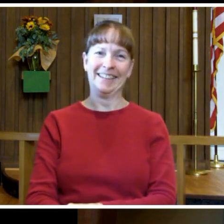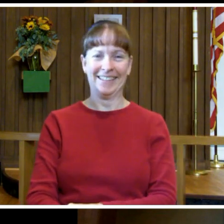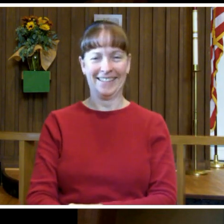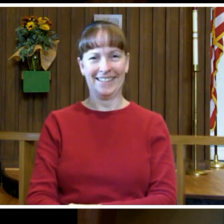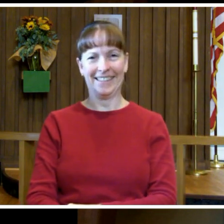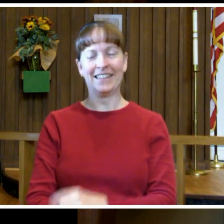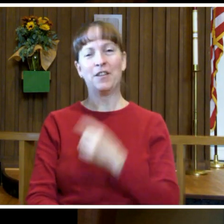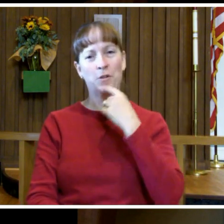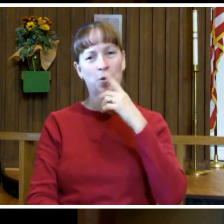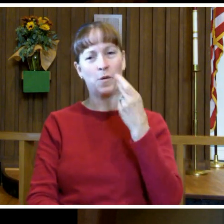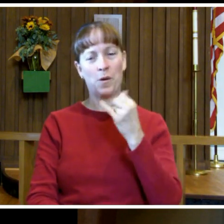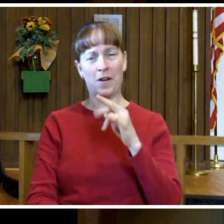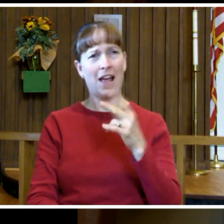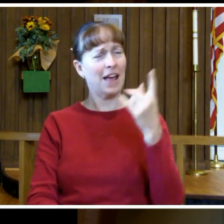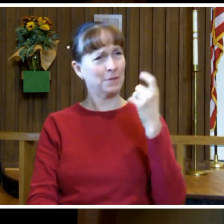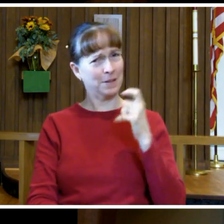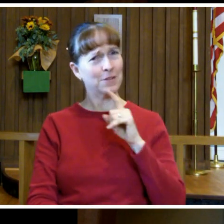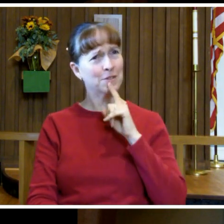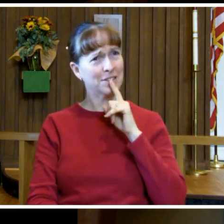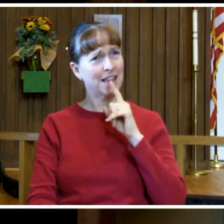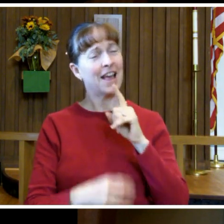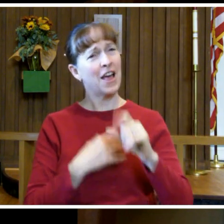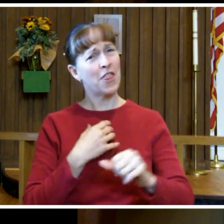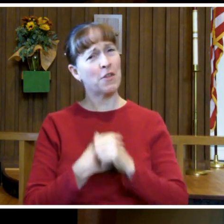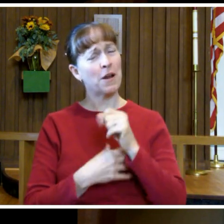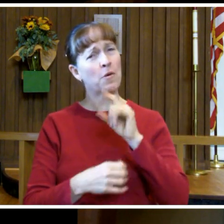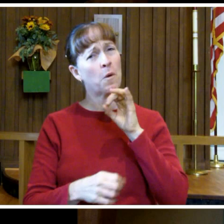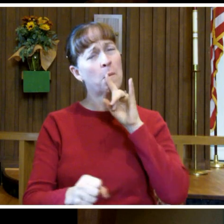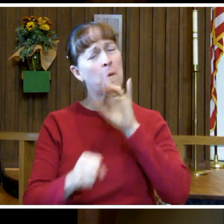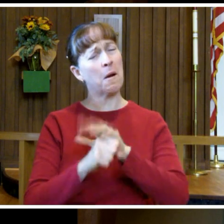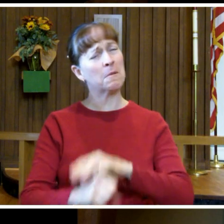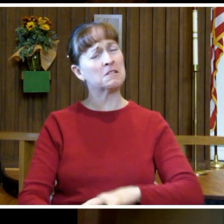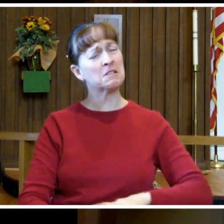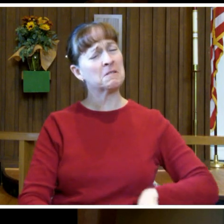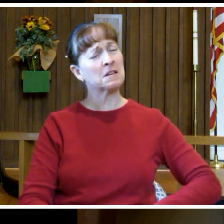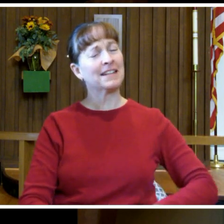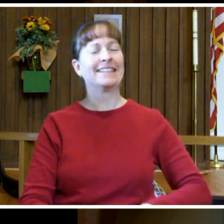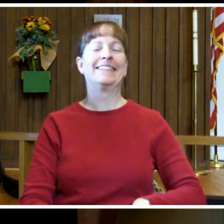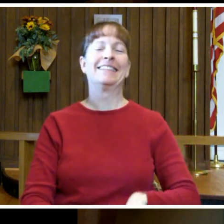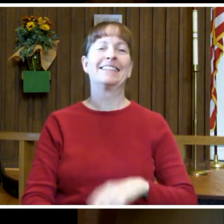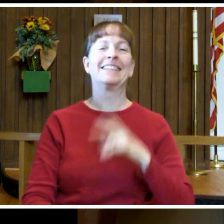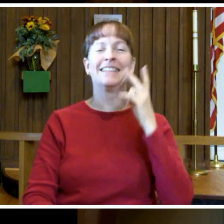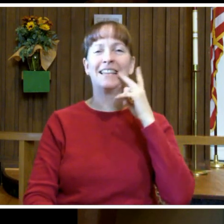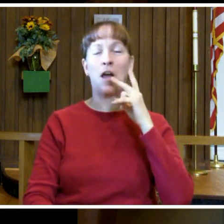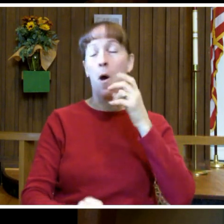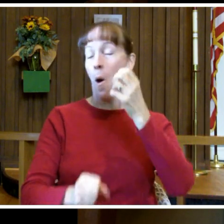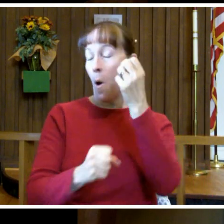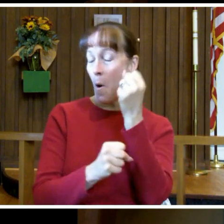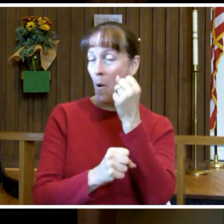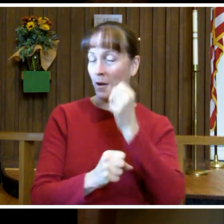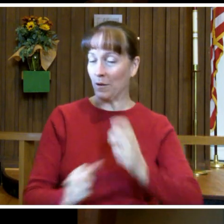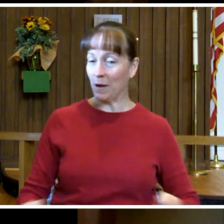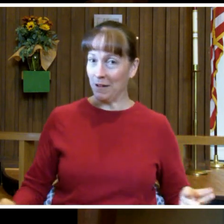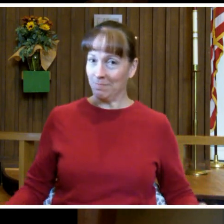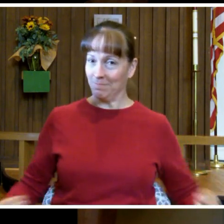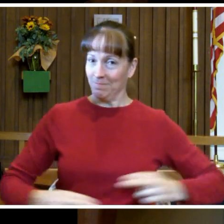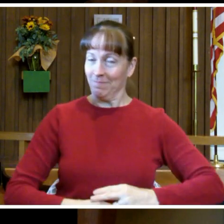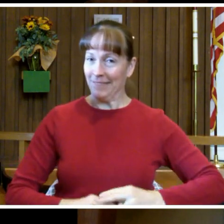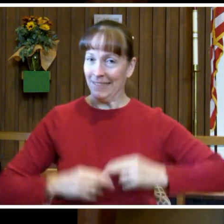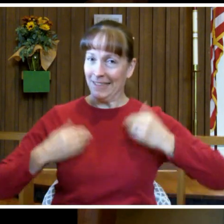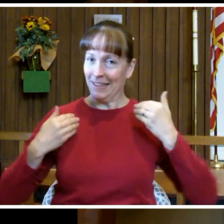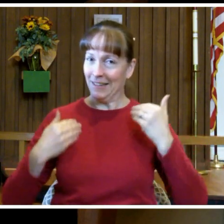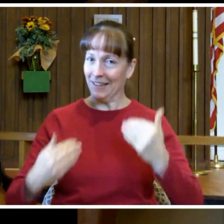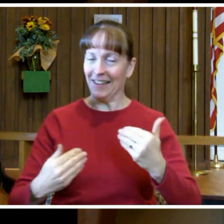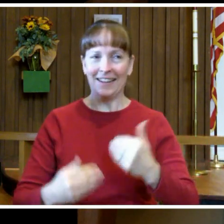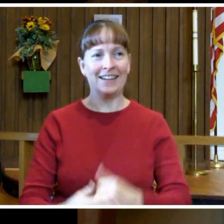When I told the choir this, they asked me whether that was a threat or a promise. So we'll see. Hang on to your hats, fasten your seatbelts, and away we go.